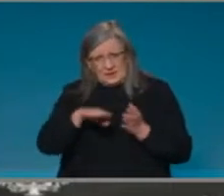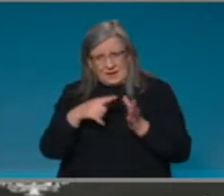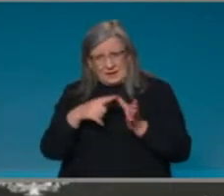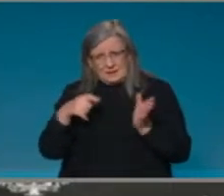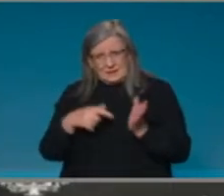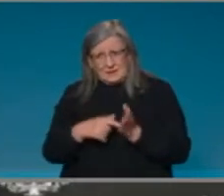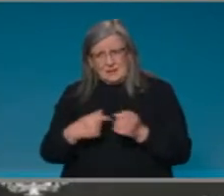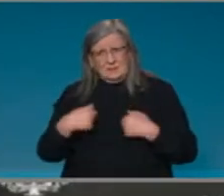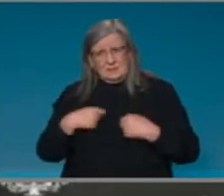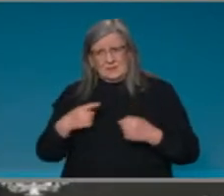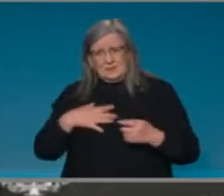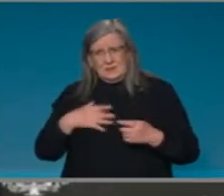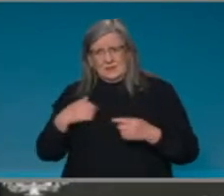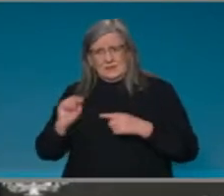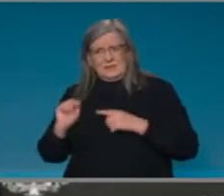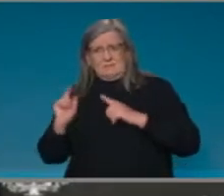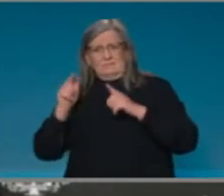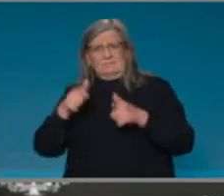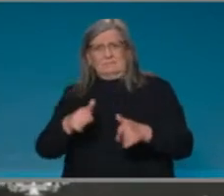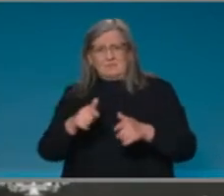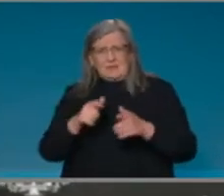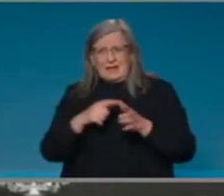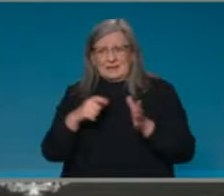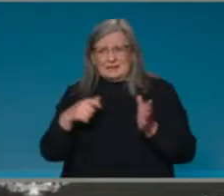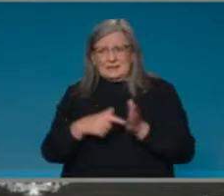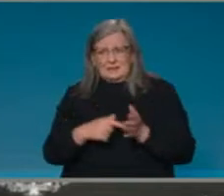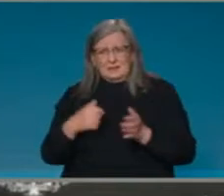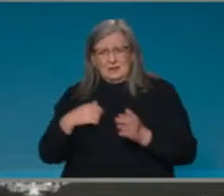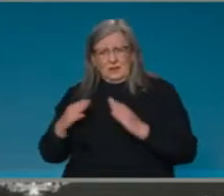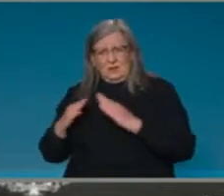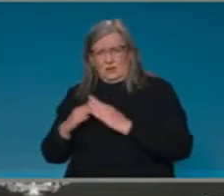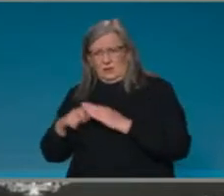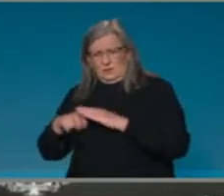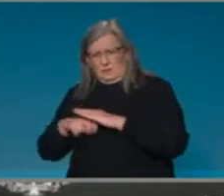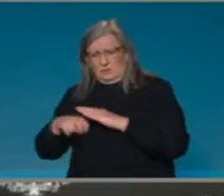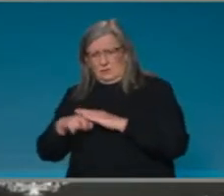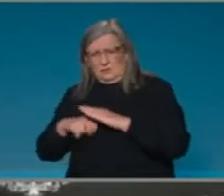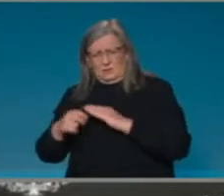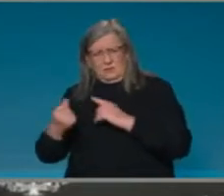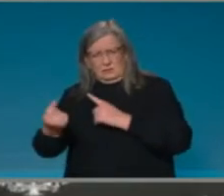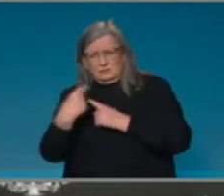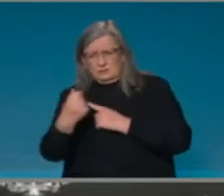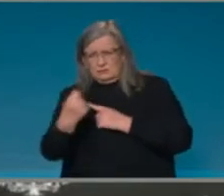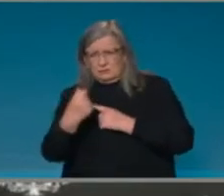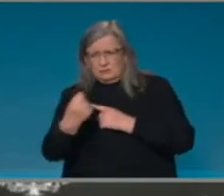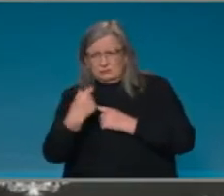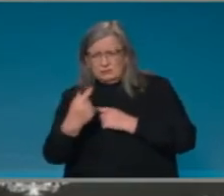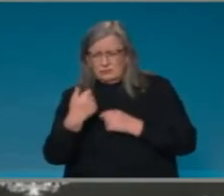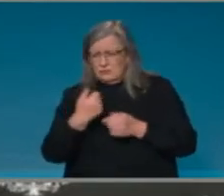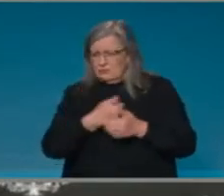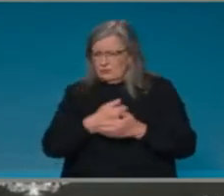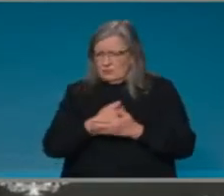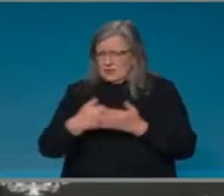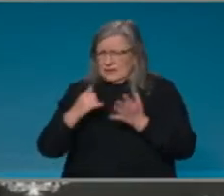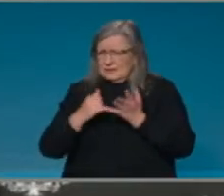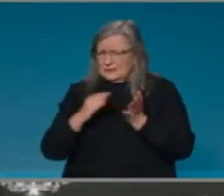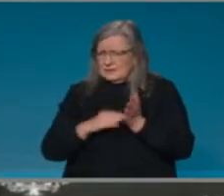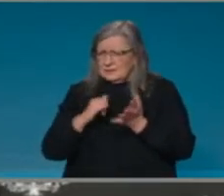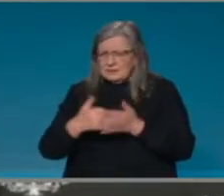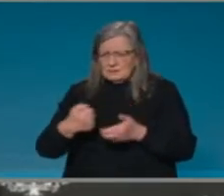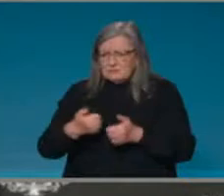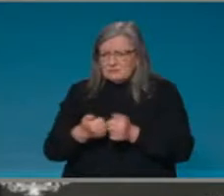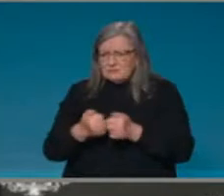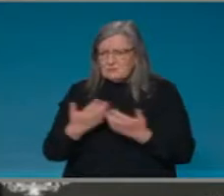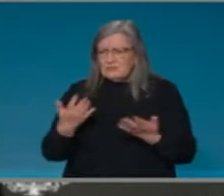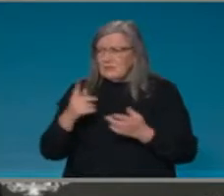outstanding model. I was receiving texts daily, random visits from the police